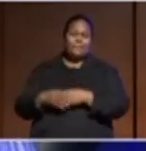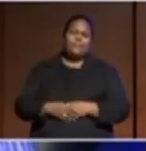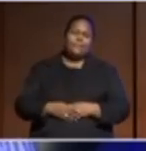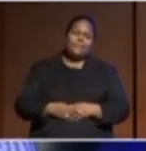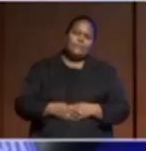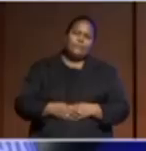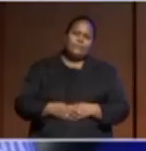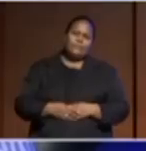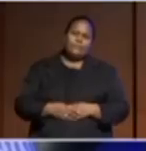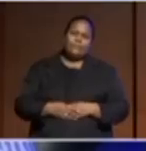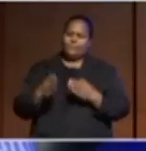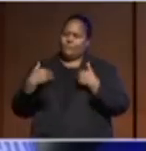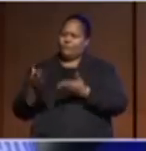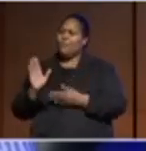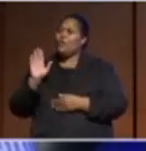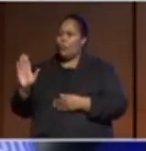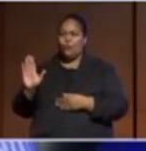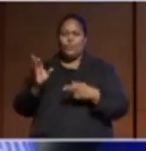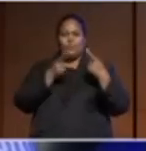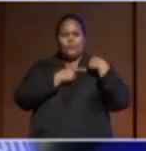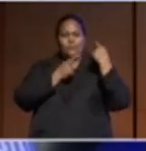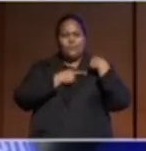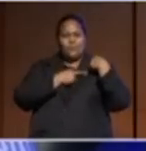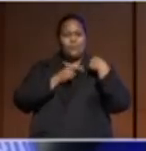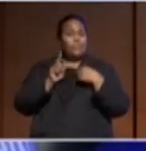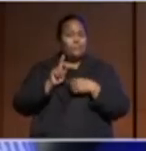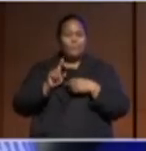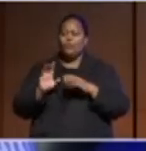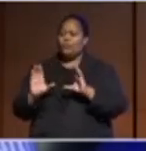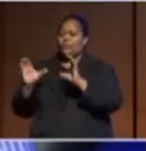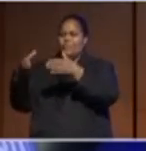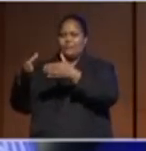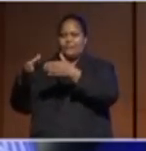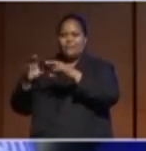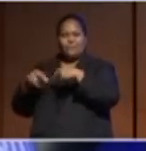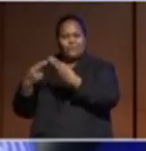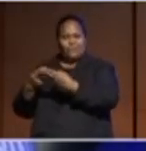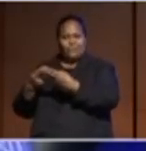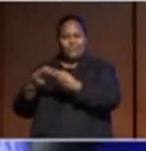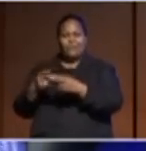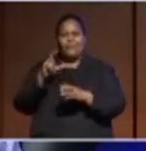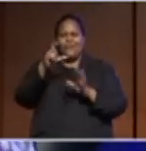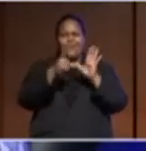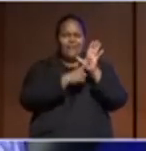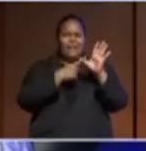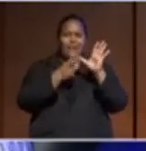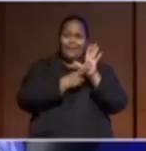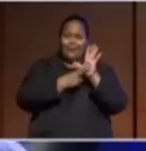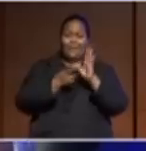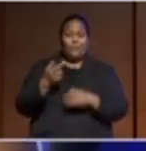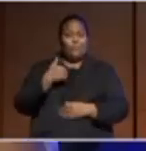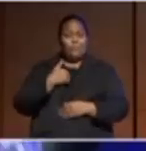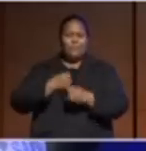responsibilities to the collective. Now, so being a Matai,